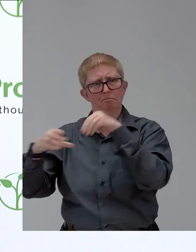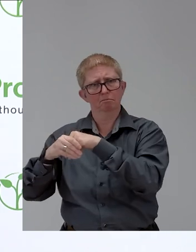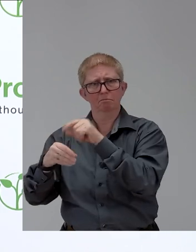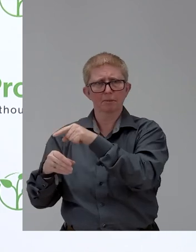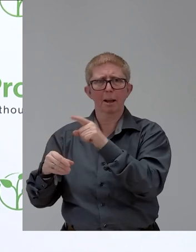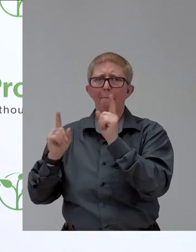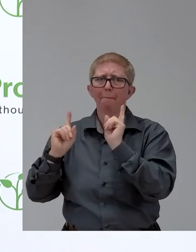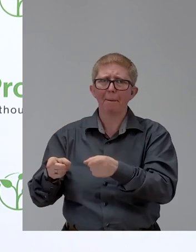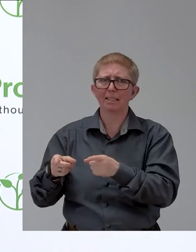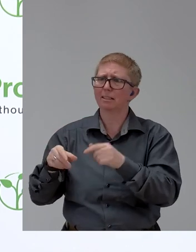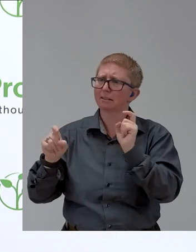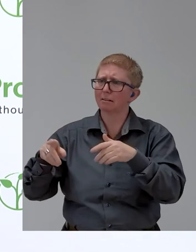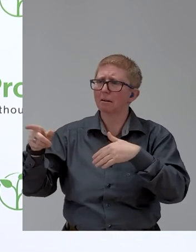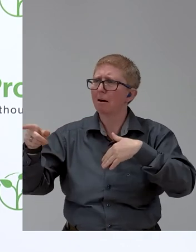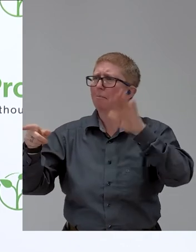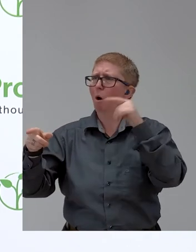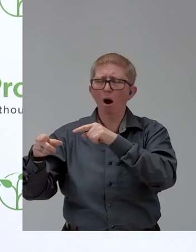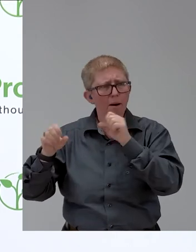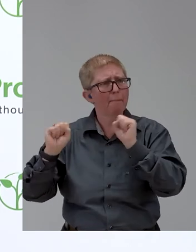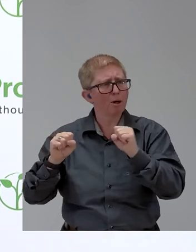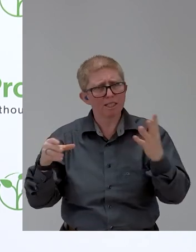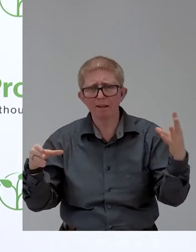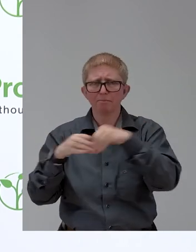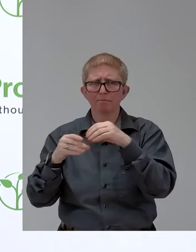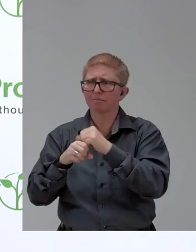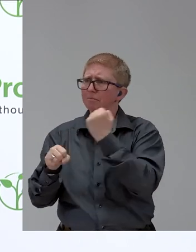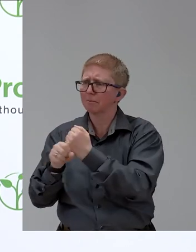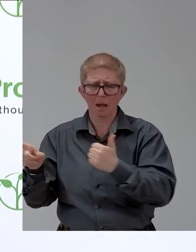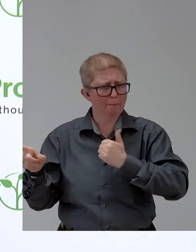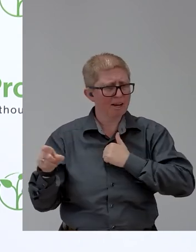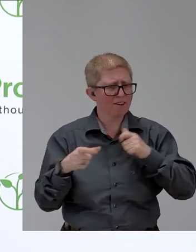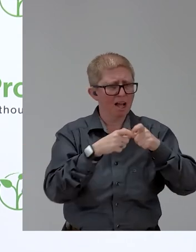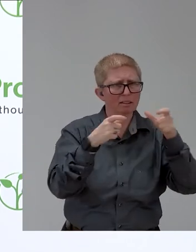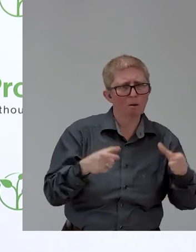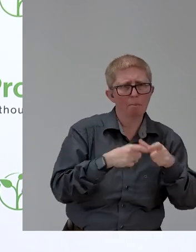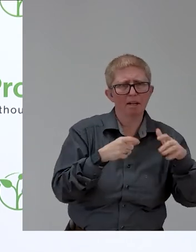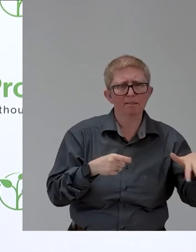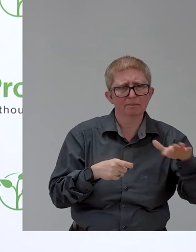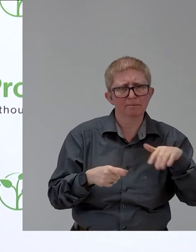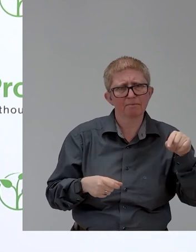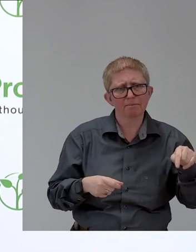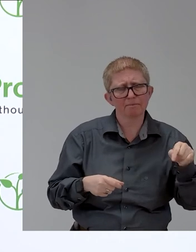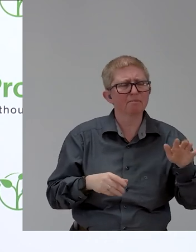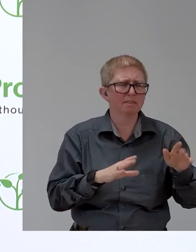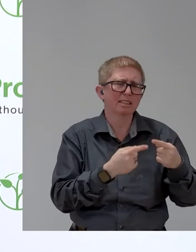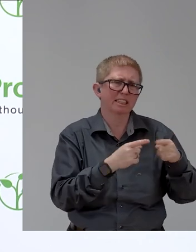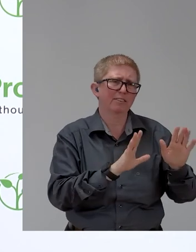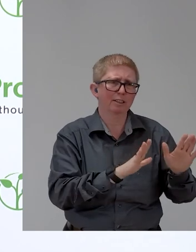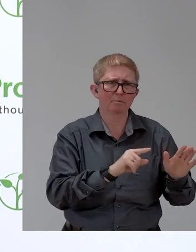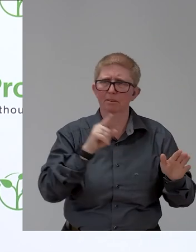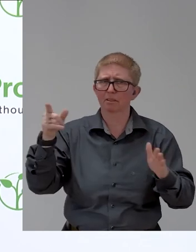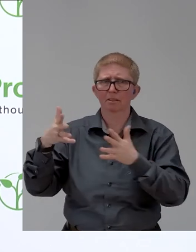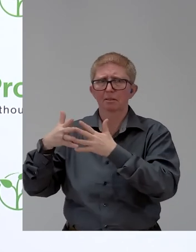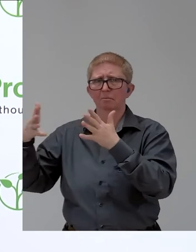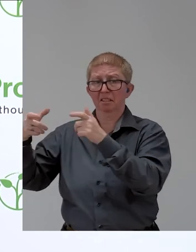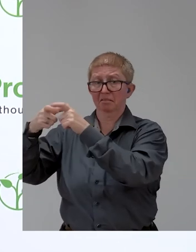private sector does not have. They have the public procurement. If public procurement changes, a lot of things would change. Could you both finish our conversation